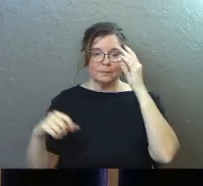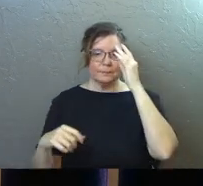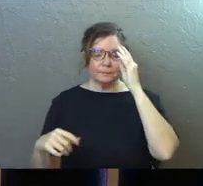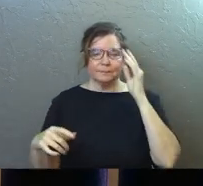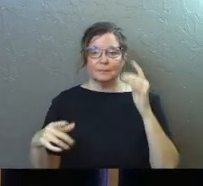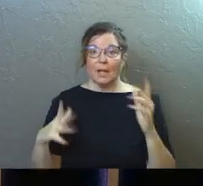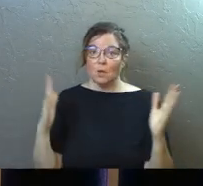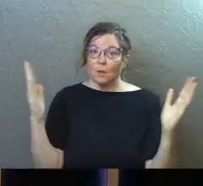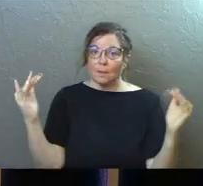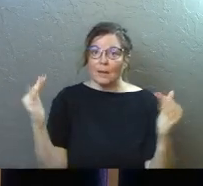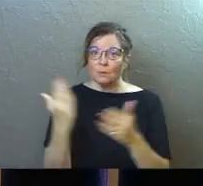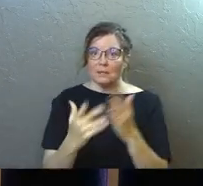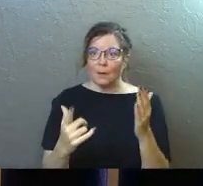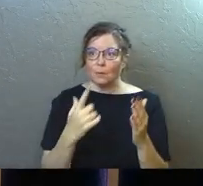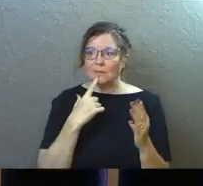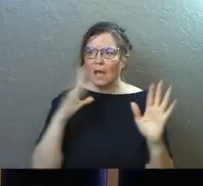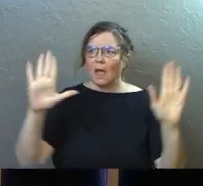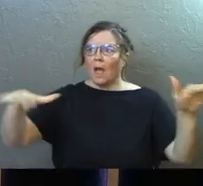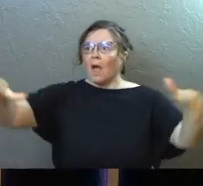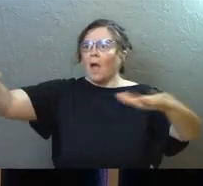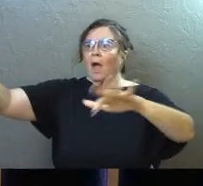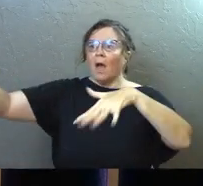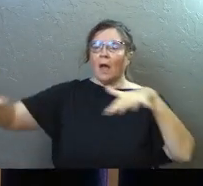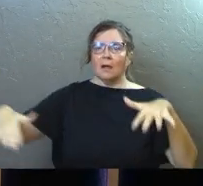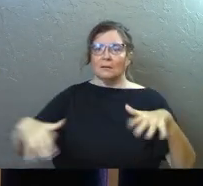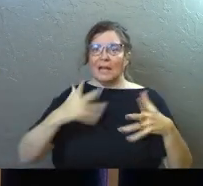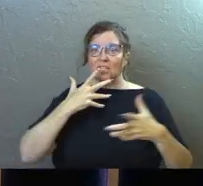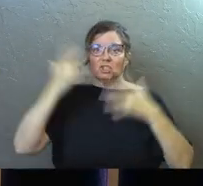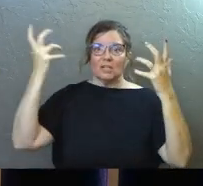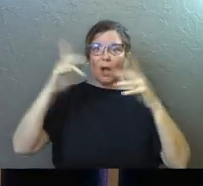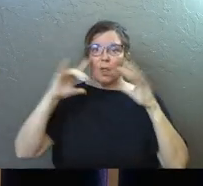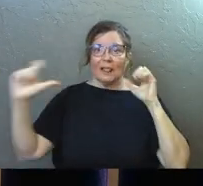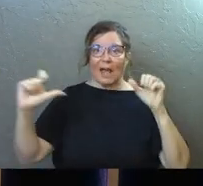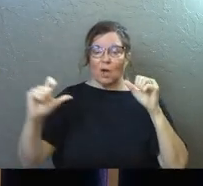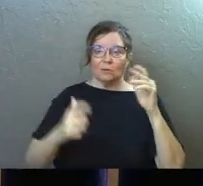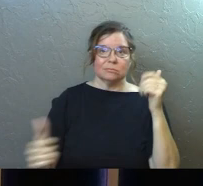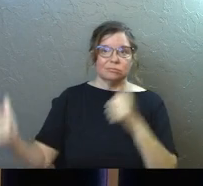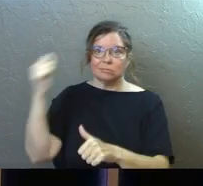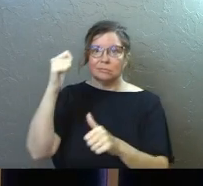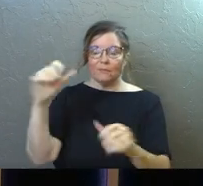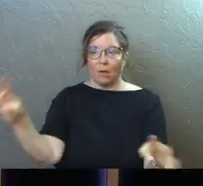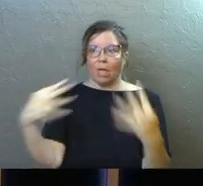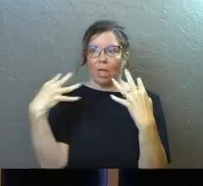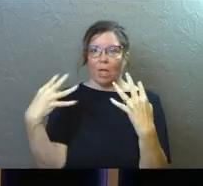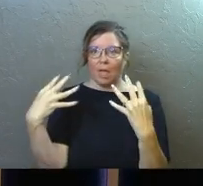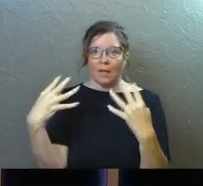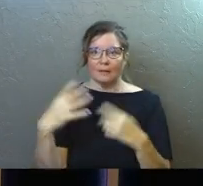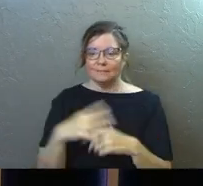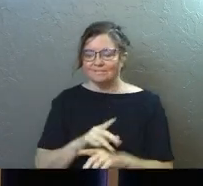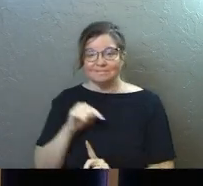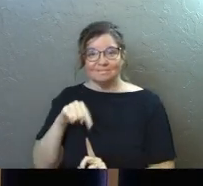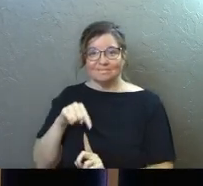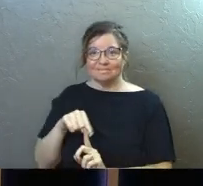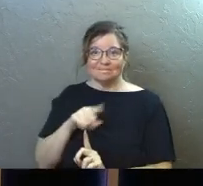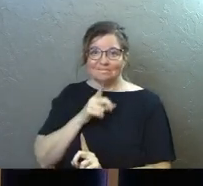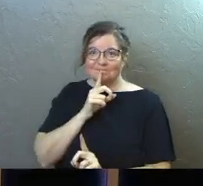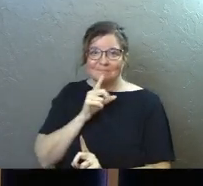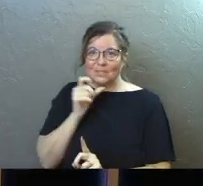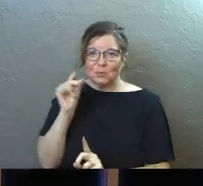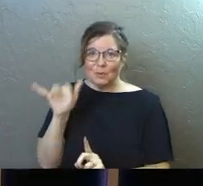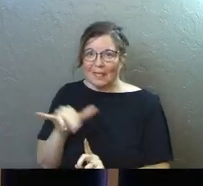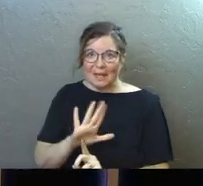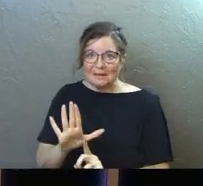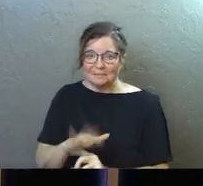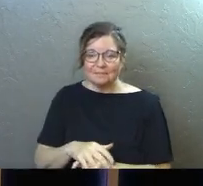and what you expected was somebody to come and just shout louder than the kids and, and command them to attention. And it's not what she